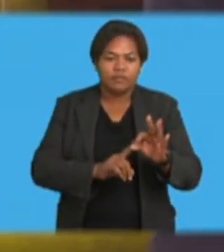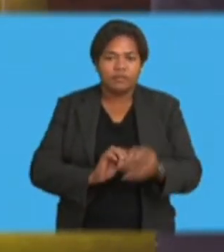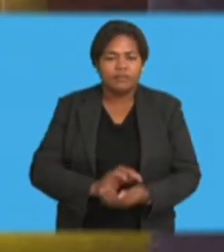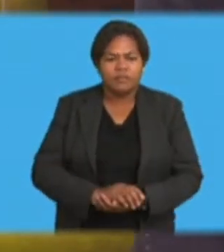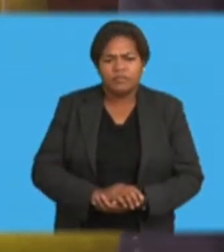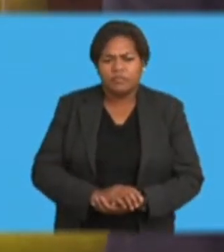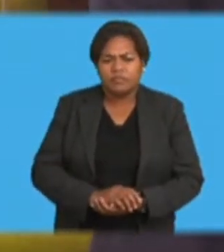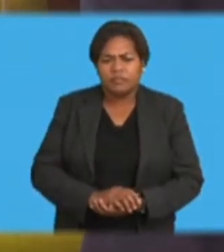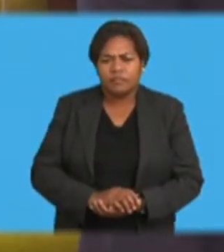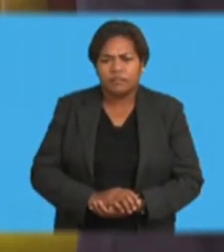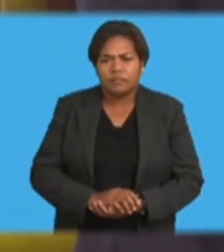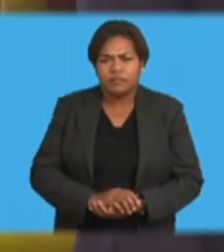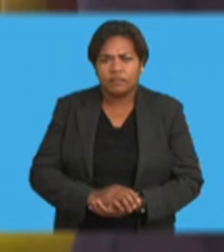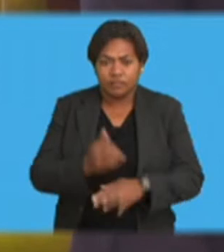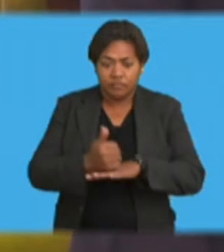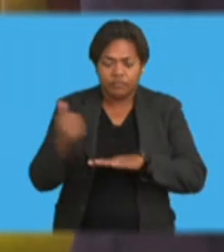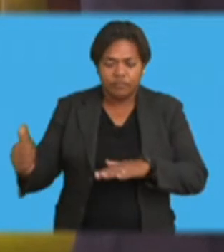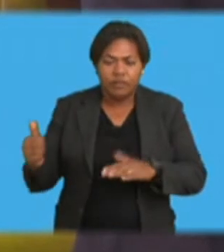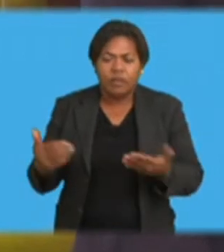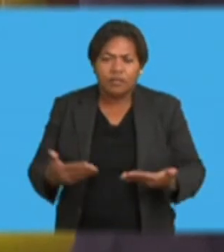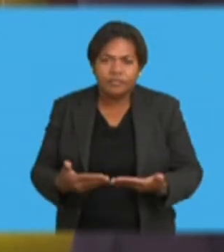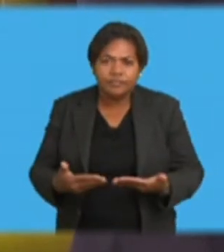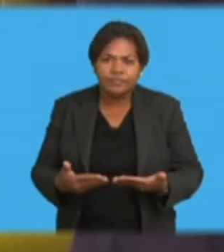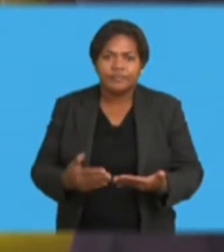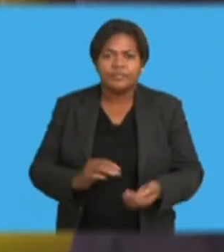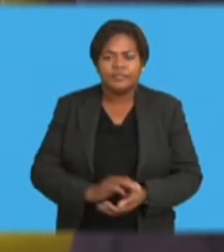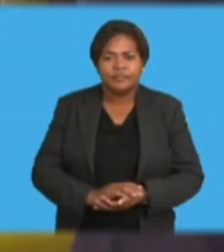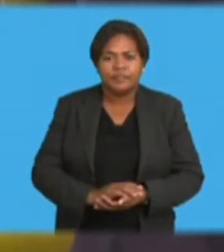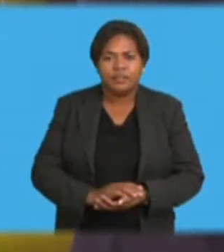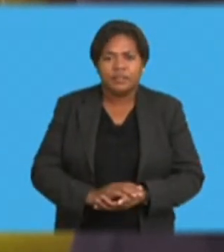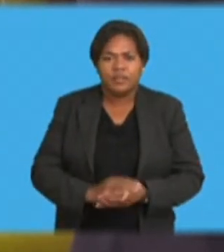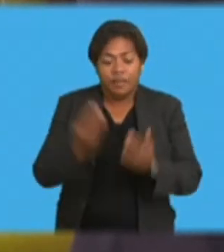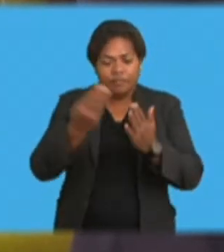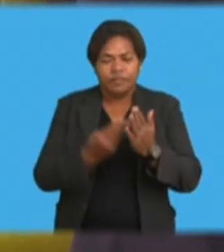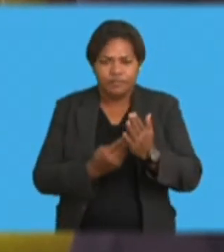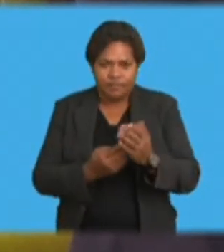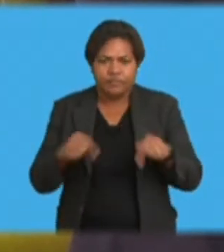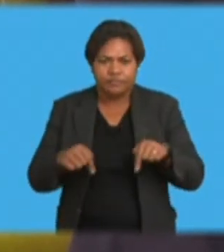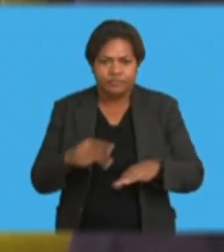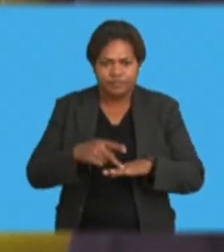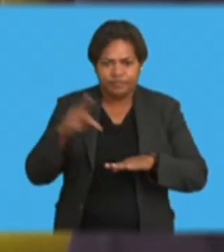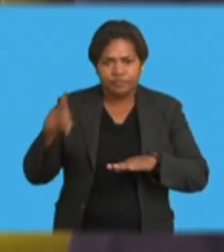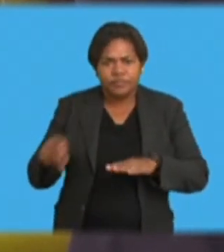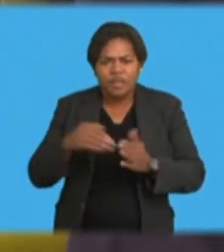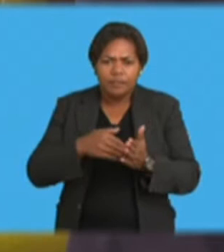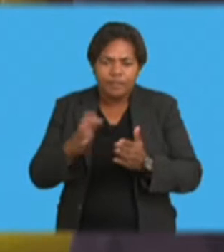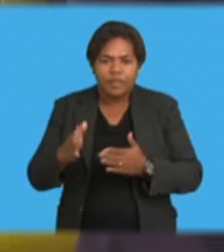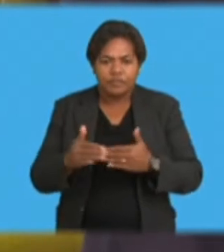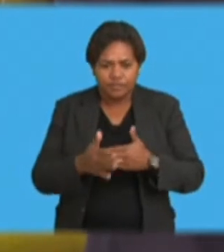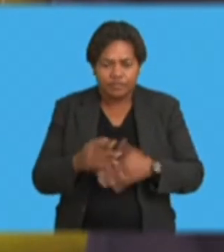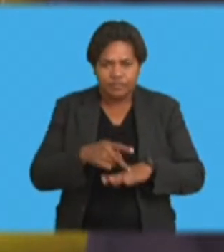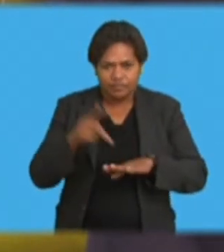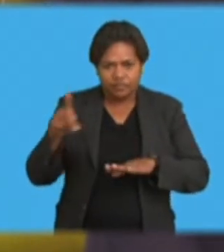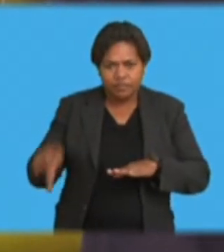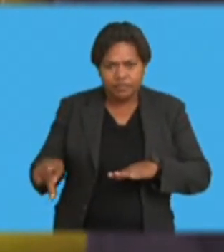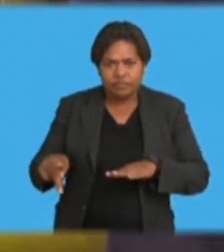that government introduced a bill in Parliament, and subsequently was passed by Parliament, which is called